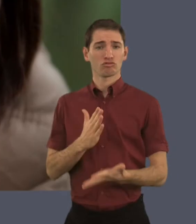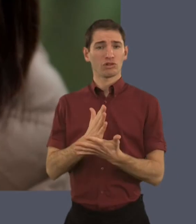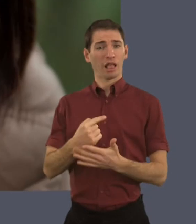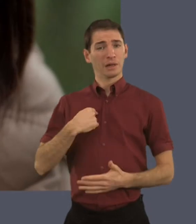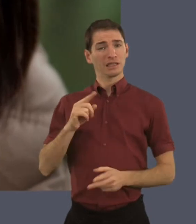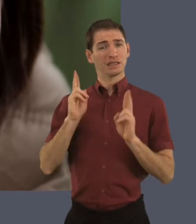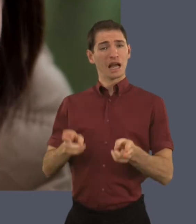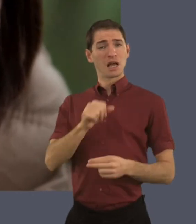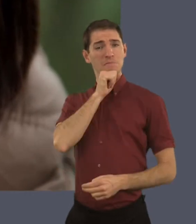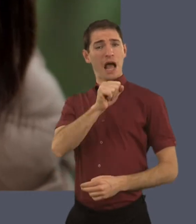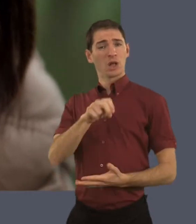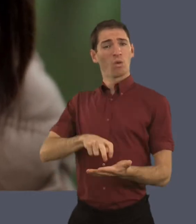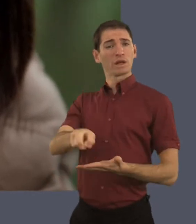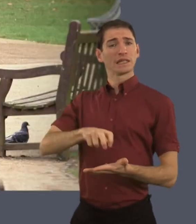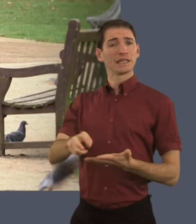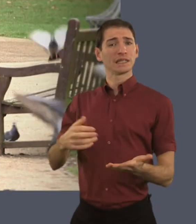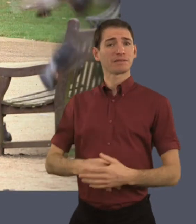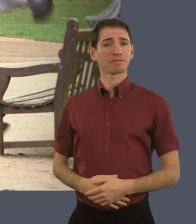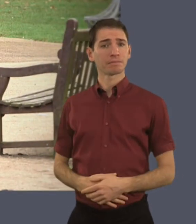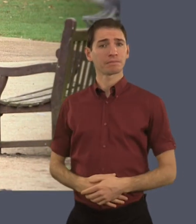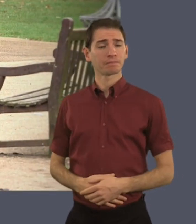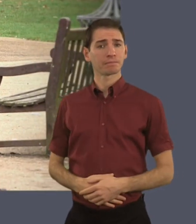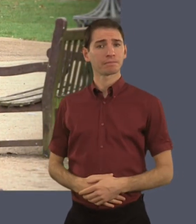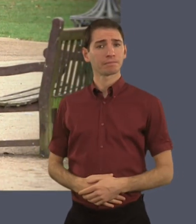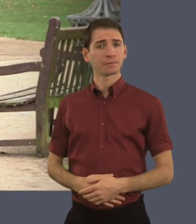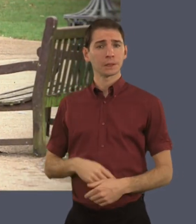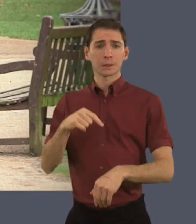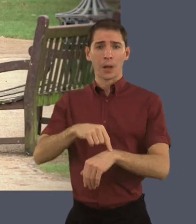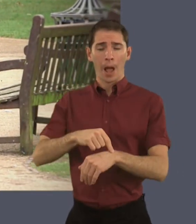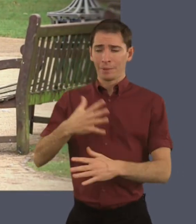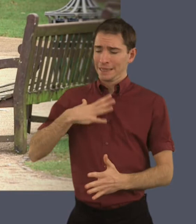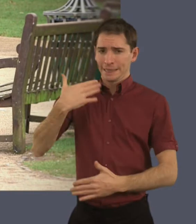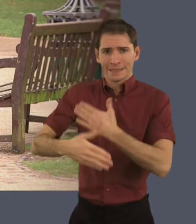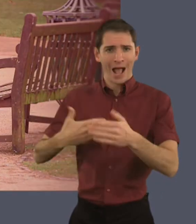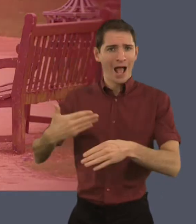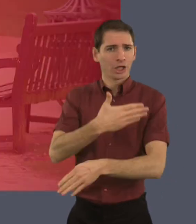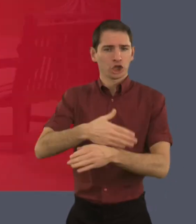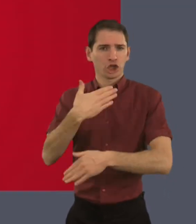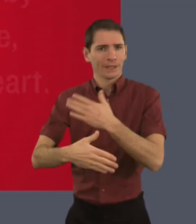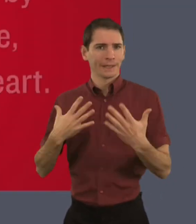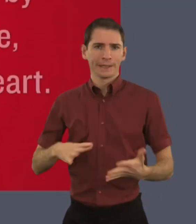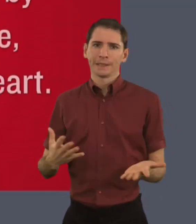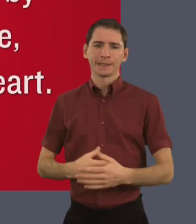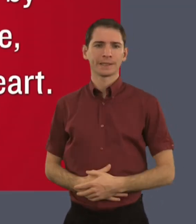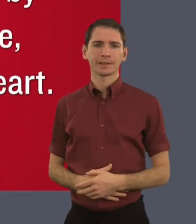I was a dead man walking. The time has come for me to take action.